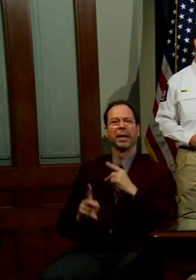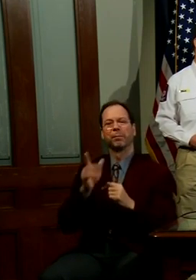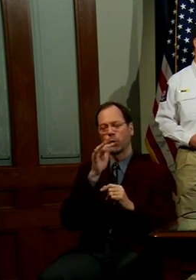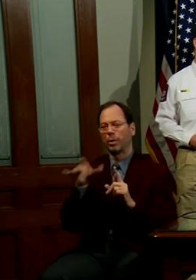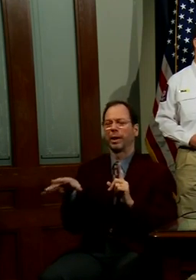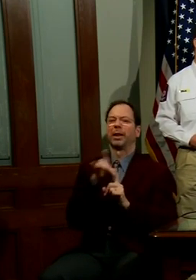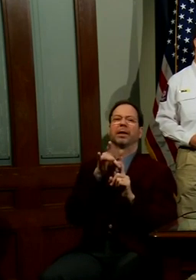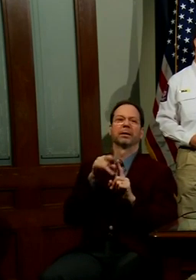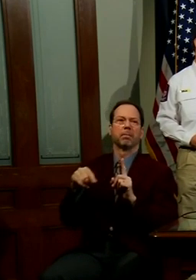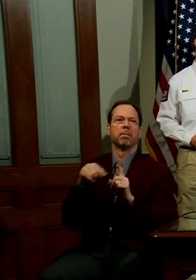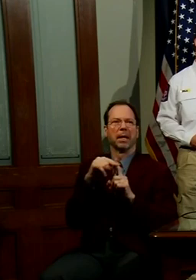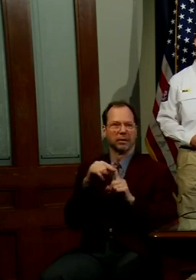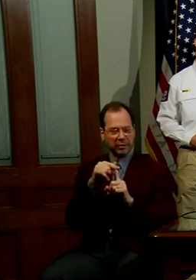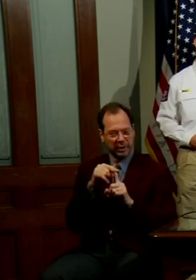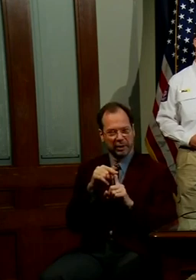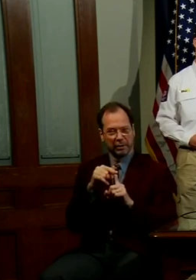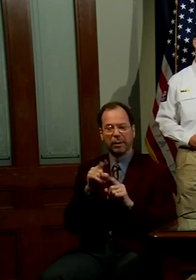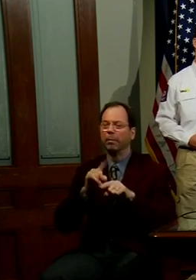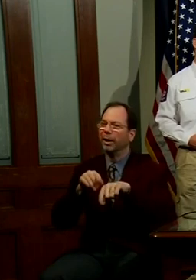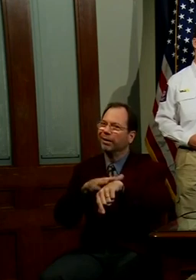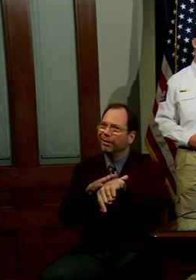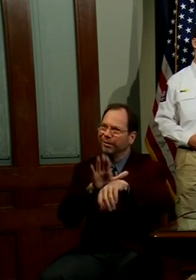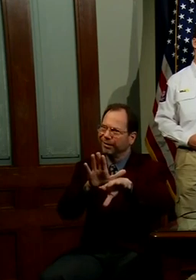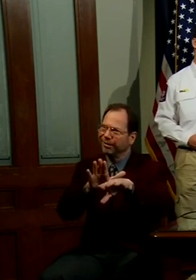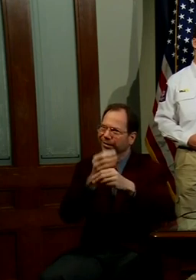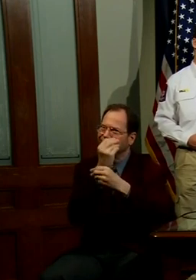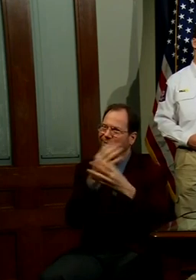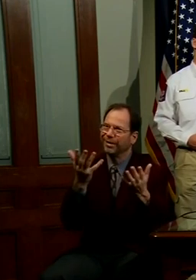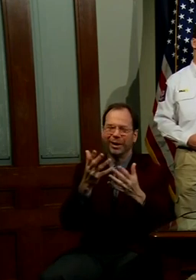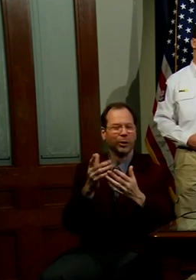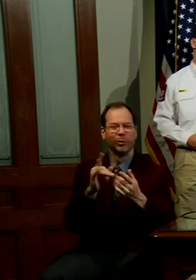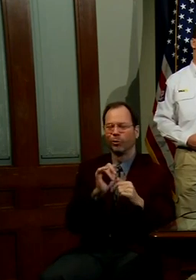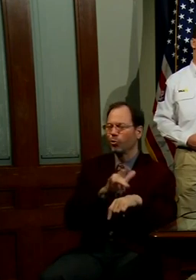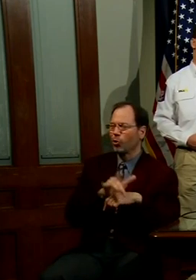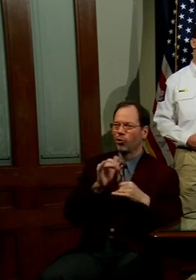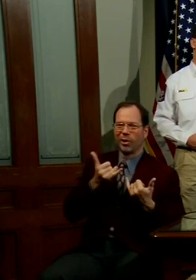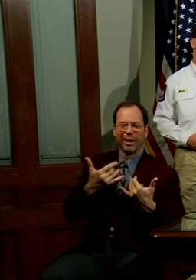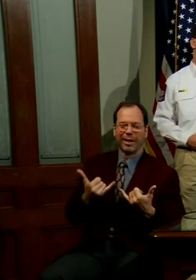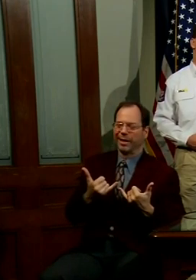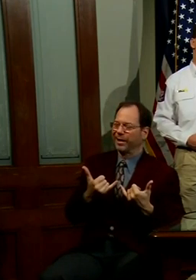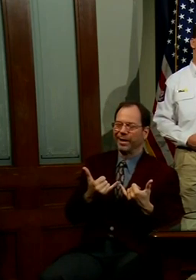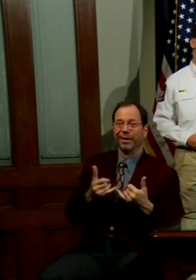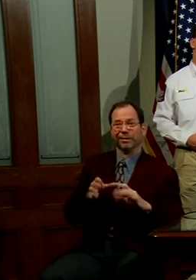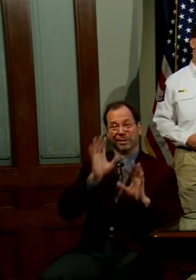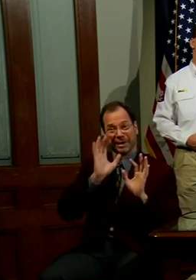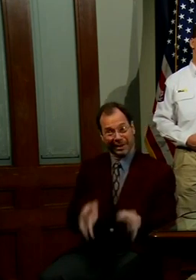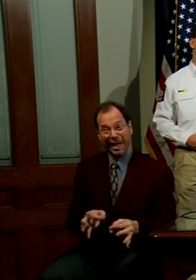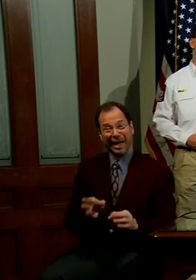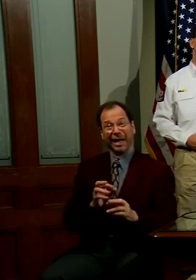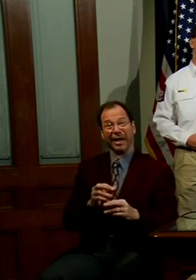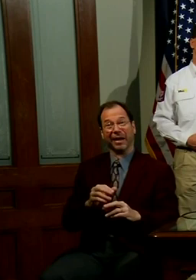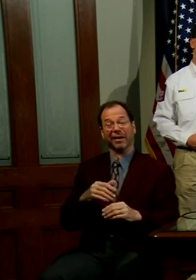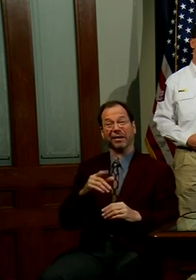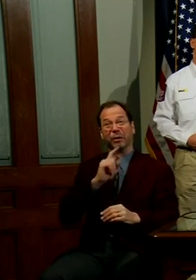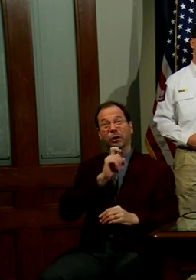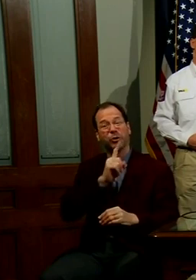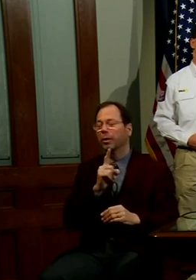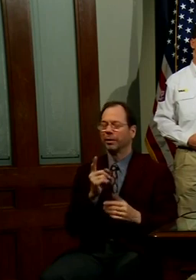positive. I highly caution you, however, it's too early to decisively make that call.